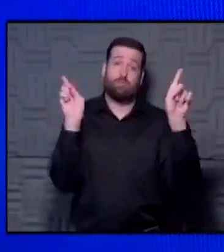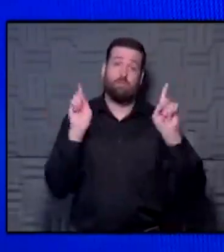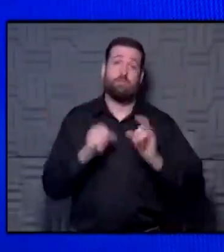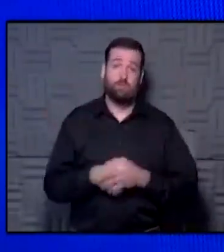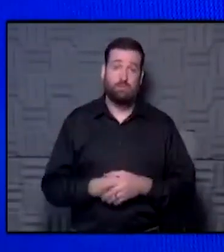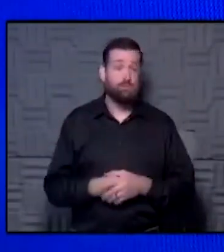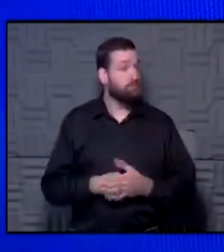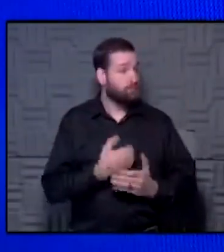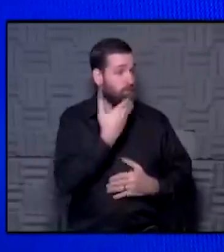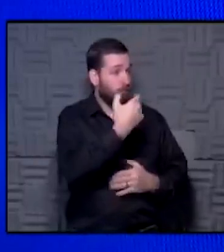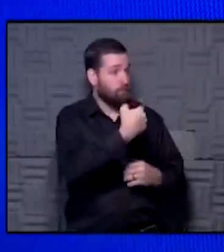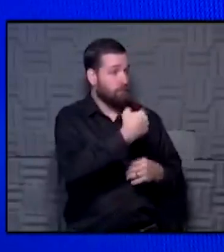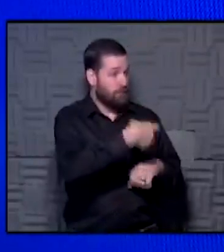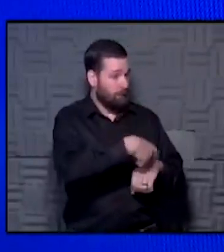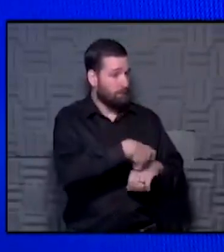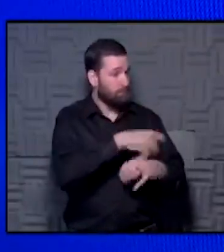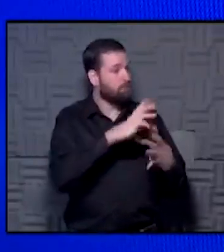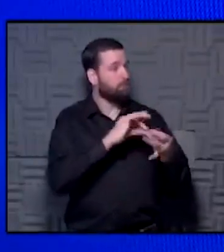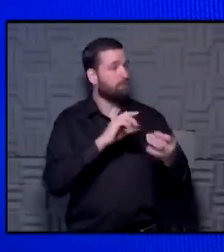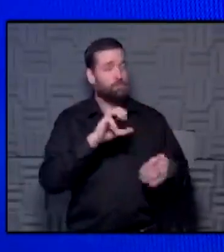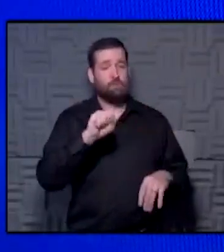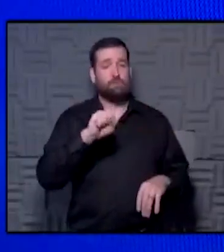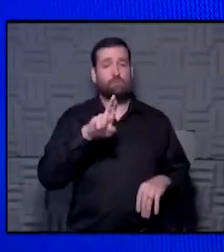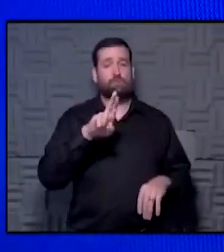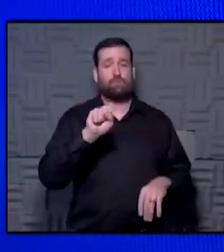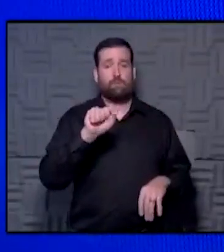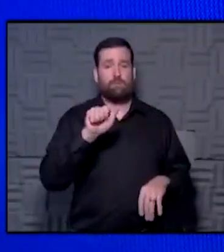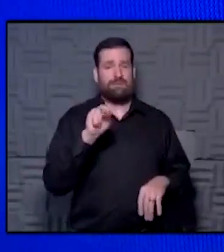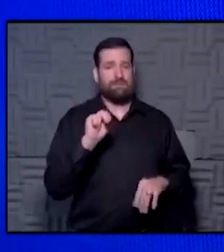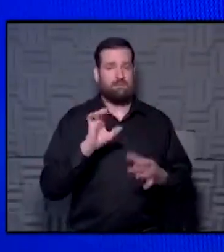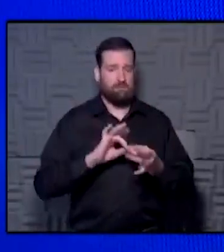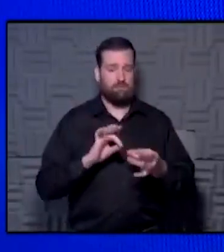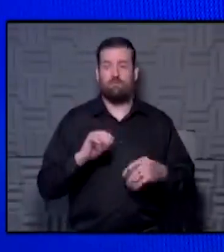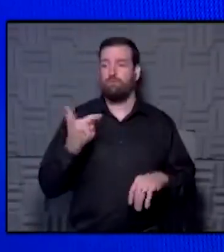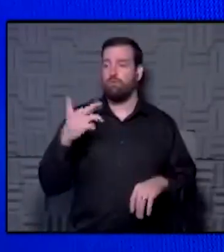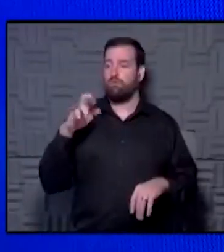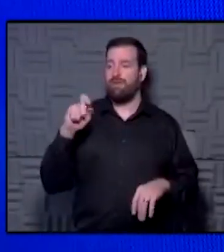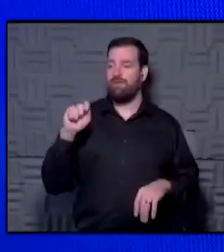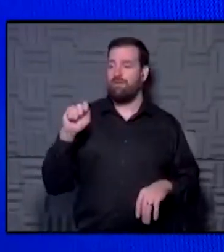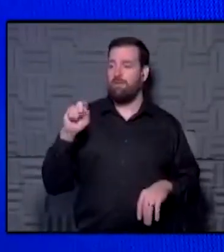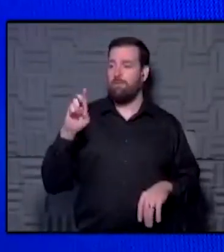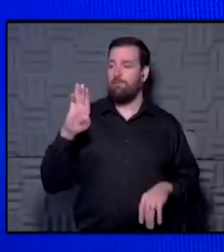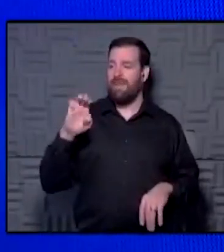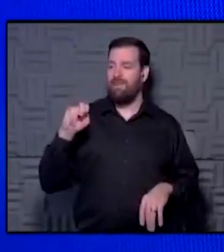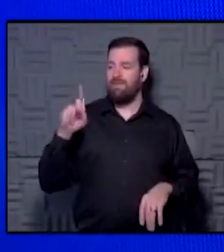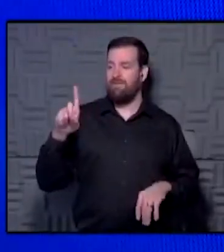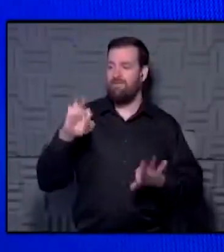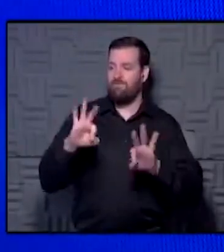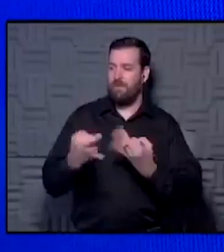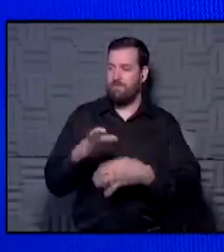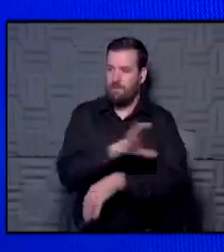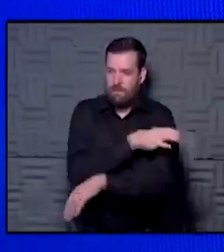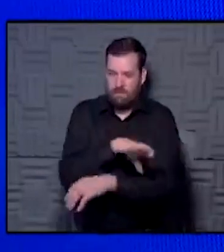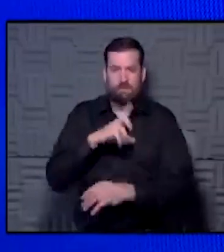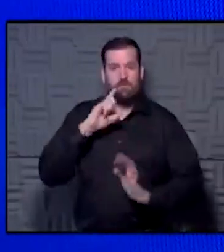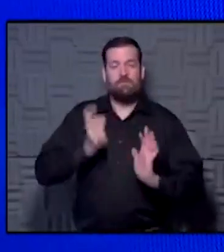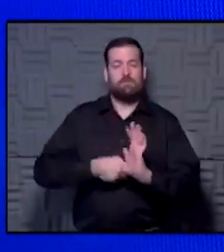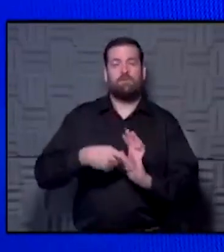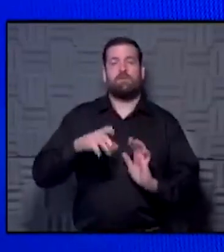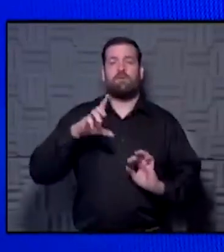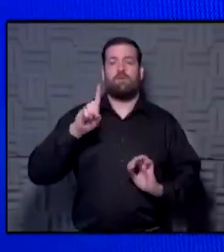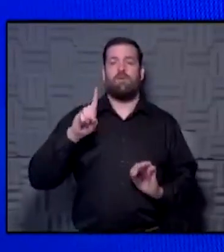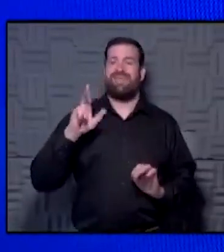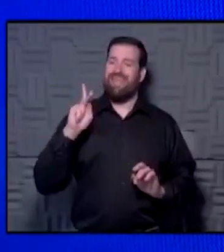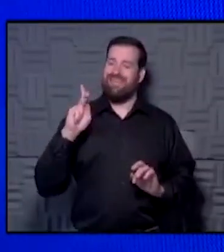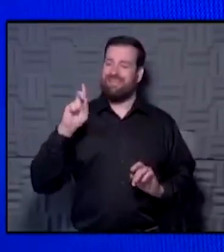Might be a good time to bring up Susan's question. She has an appointment today at the Great Bend Family Clinic. Okay. And she noticed that it made the KDHE